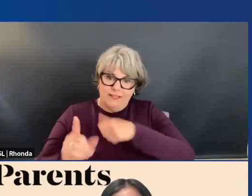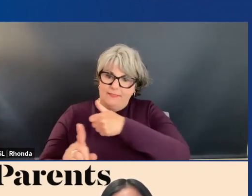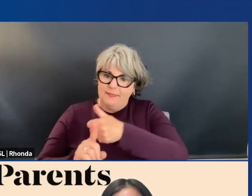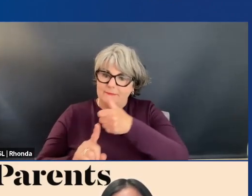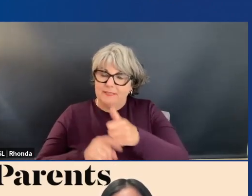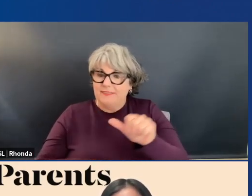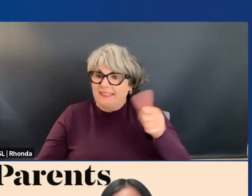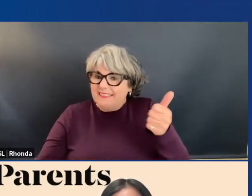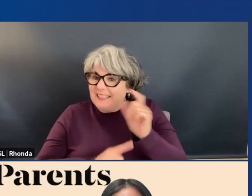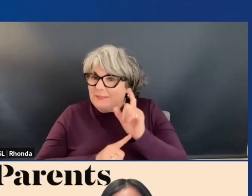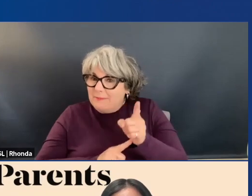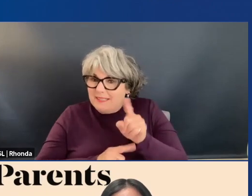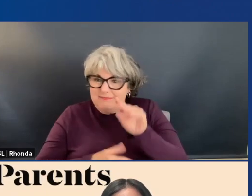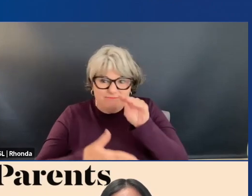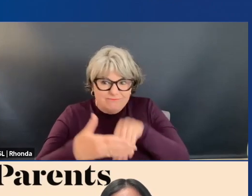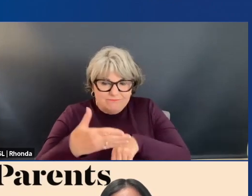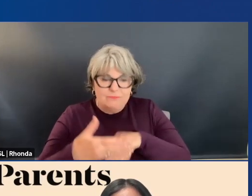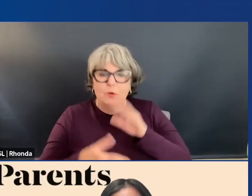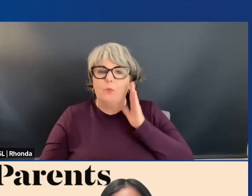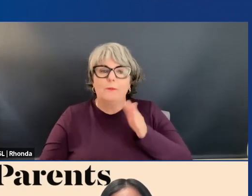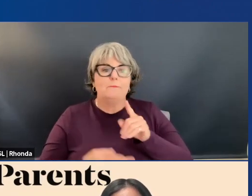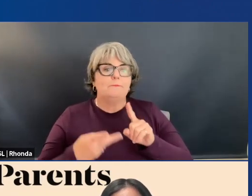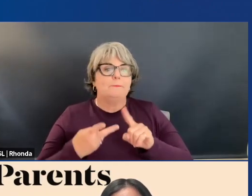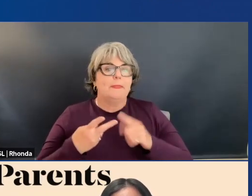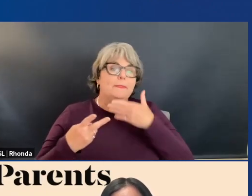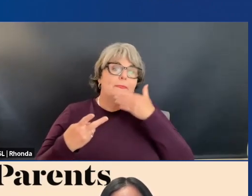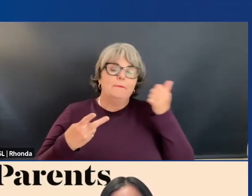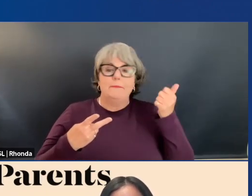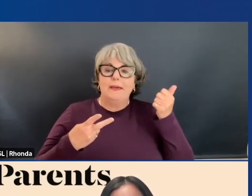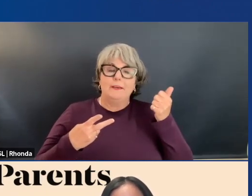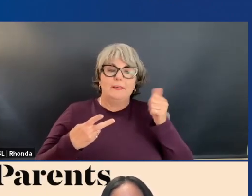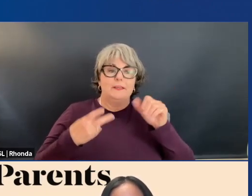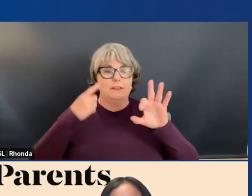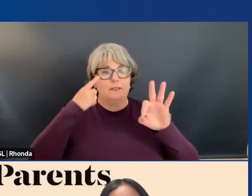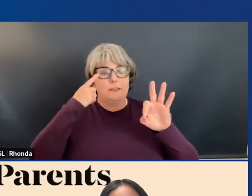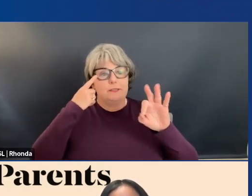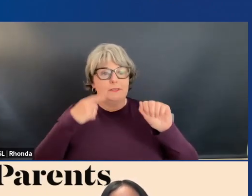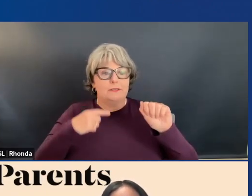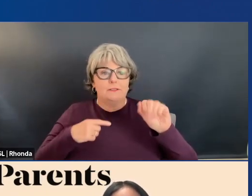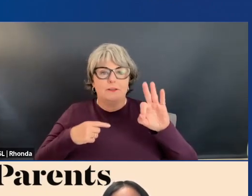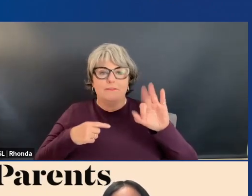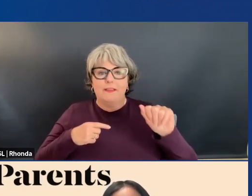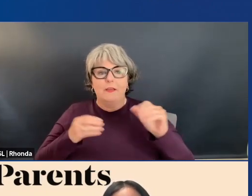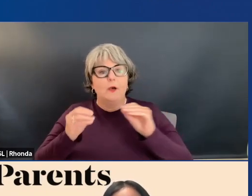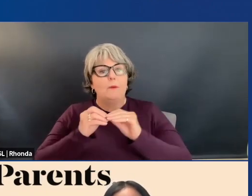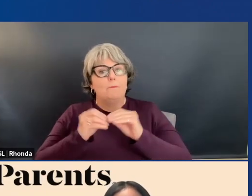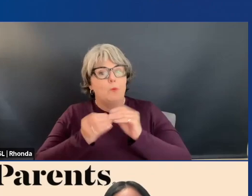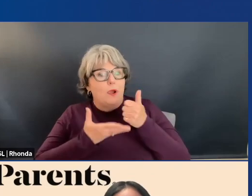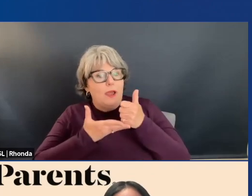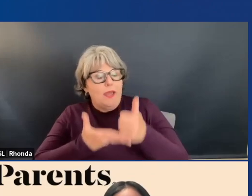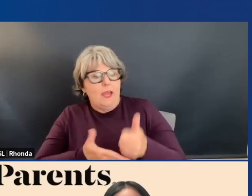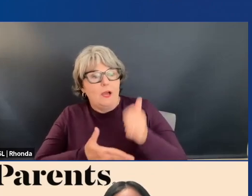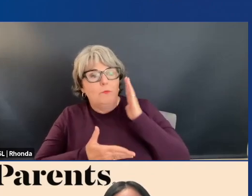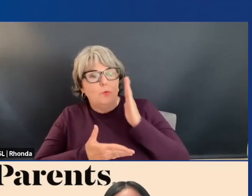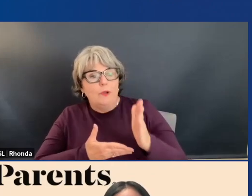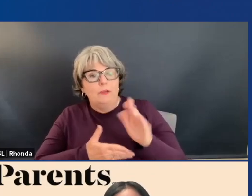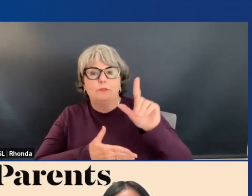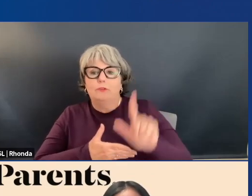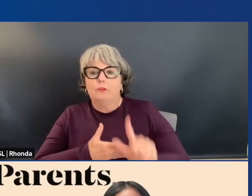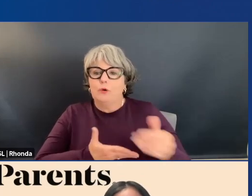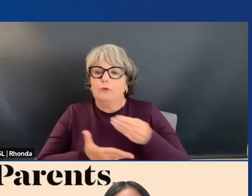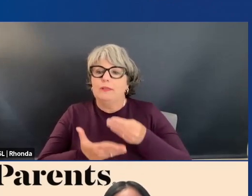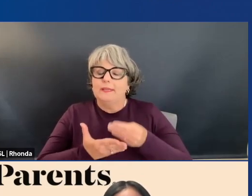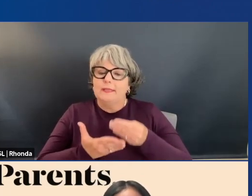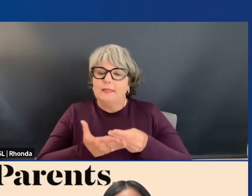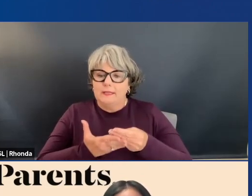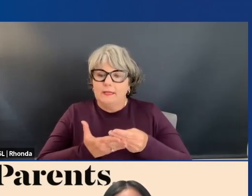as little as 10 minutes. The better FAFSA will also be able to offer more help to low-income students